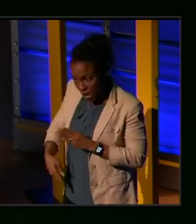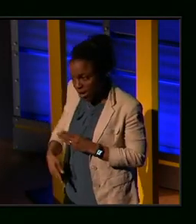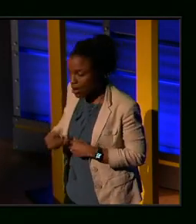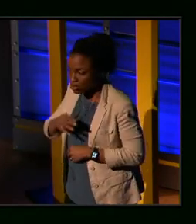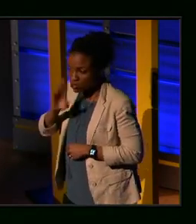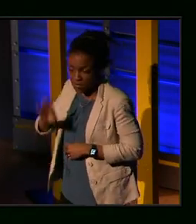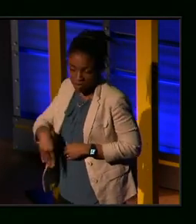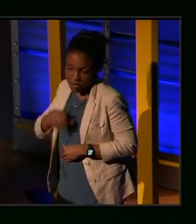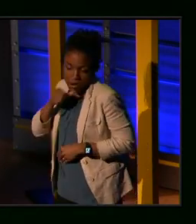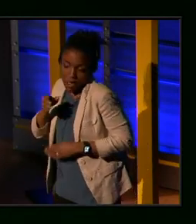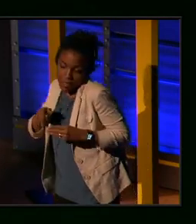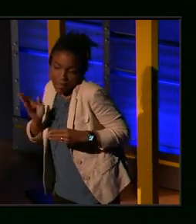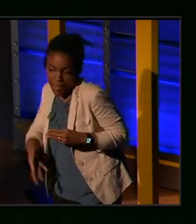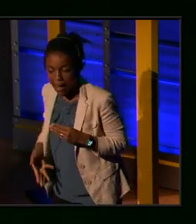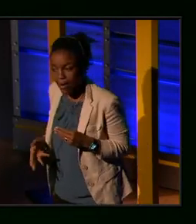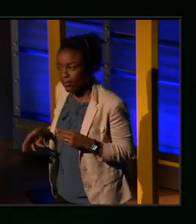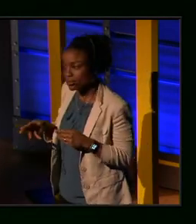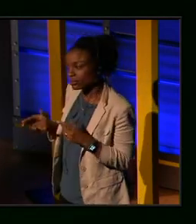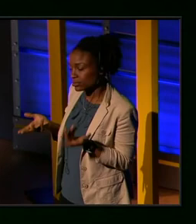never doesn't end.